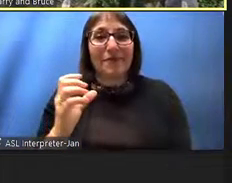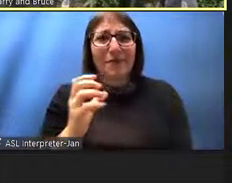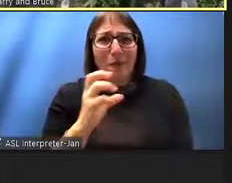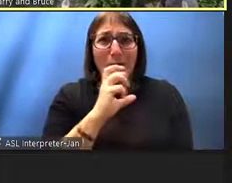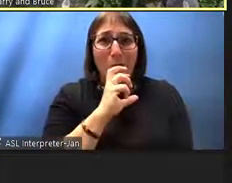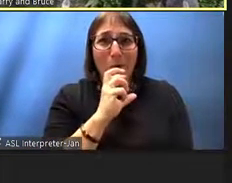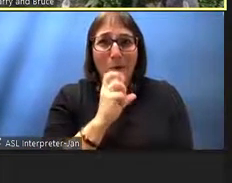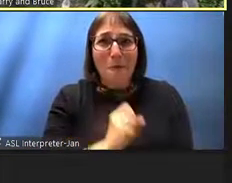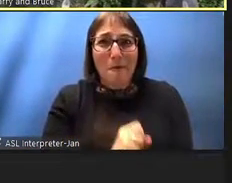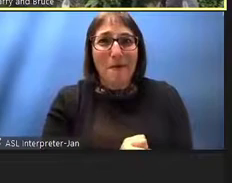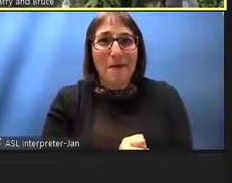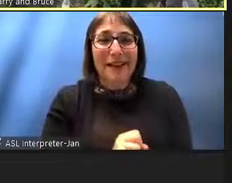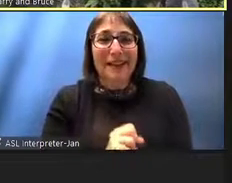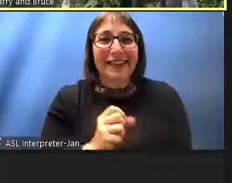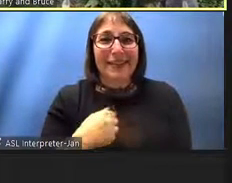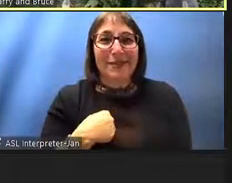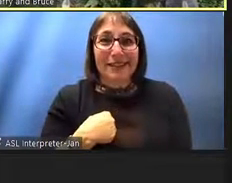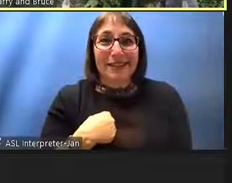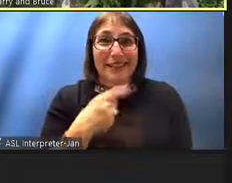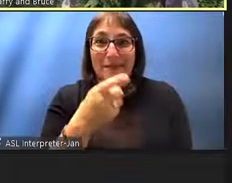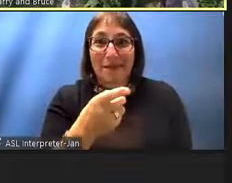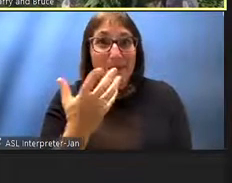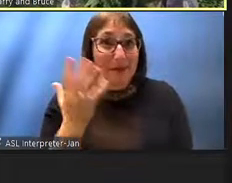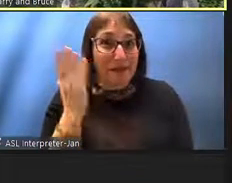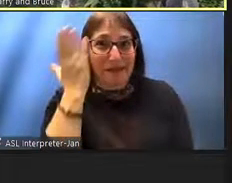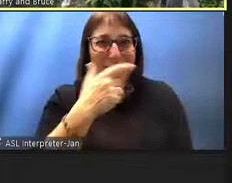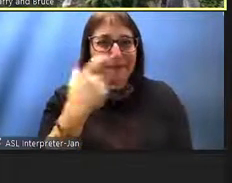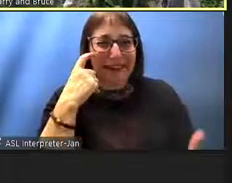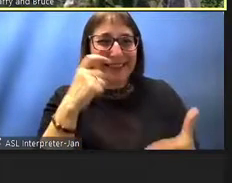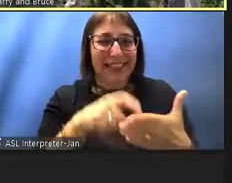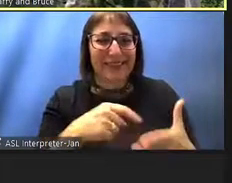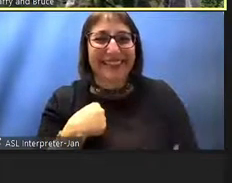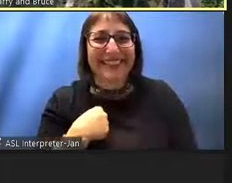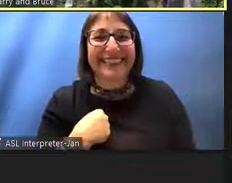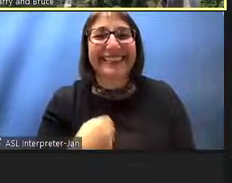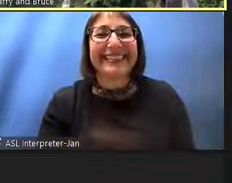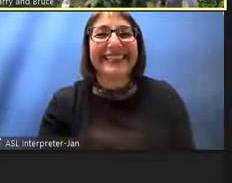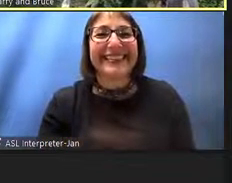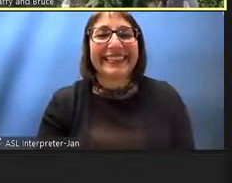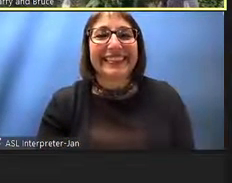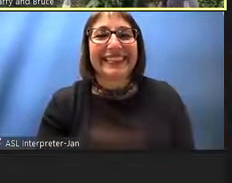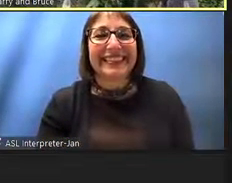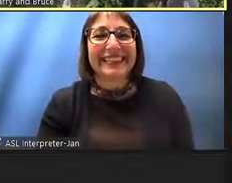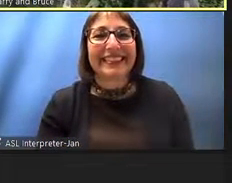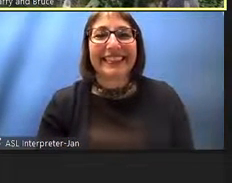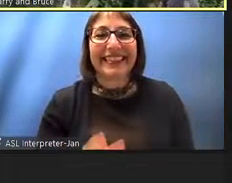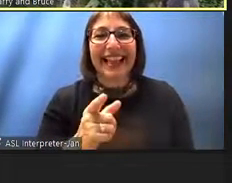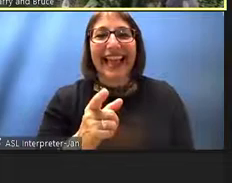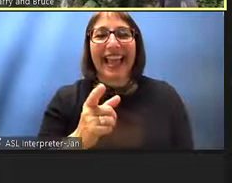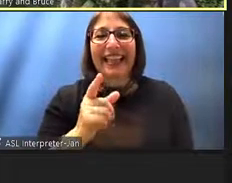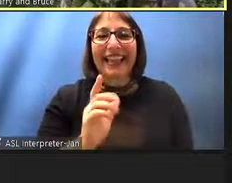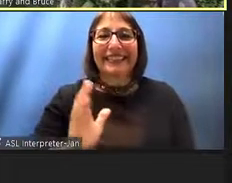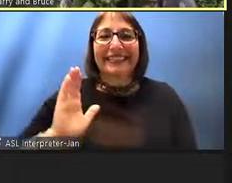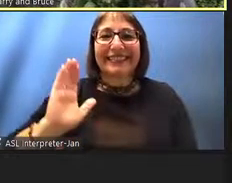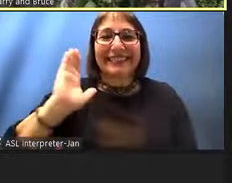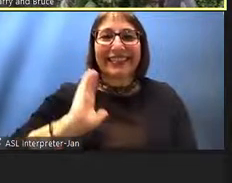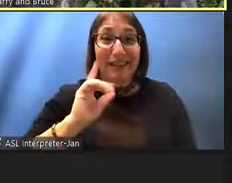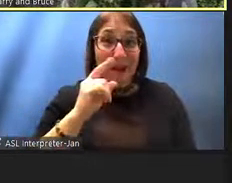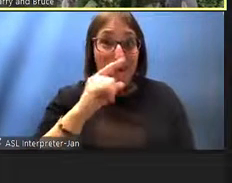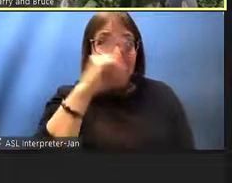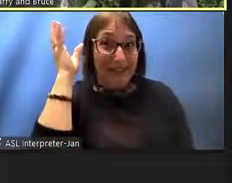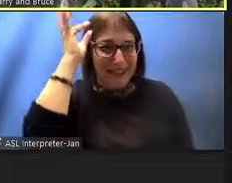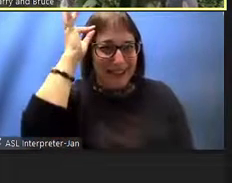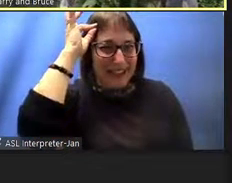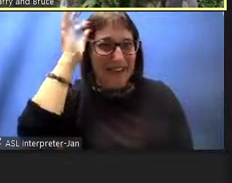and and that's me even if you don't recognize me uh back then in i believe it was 1972